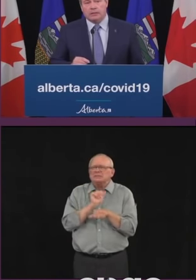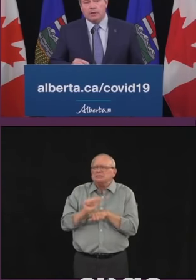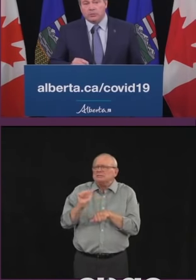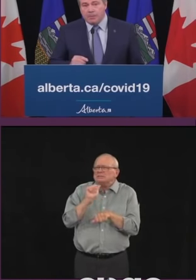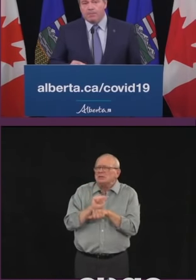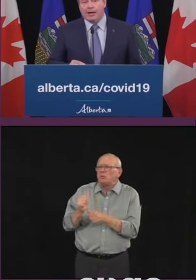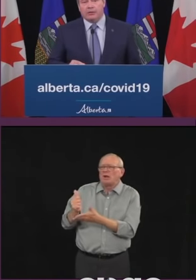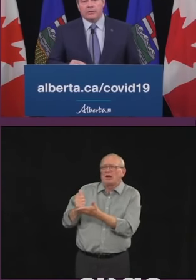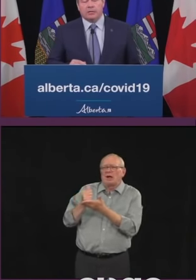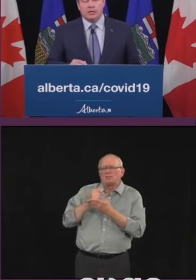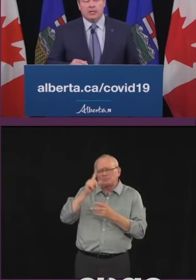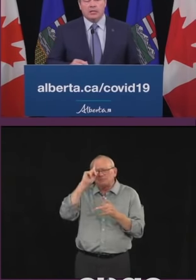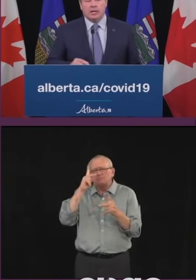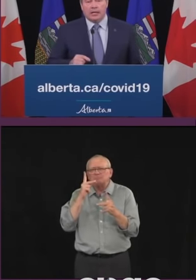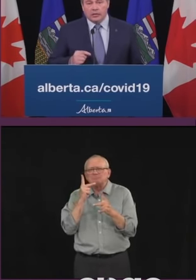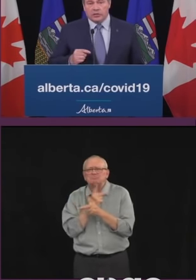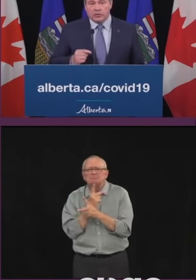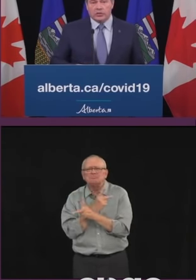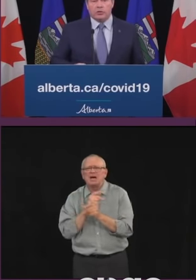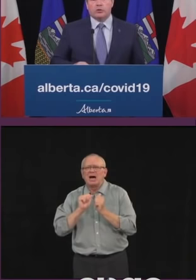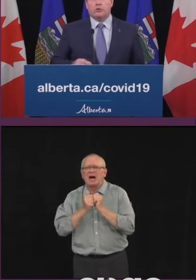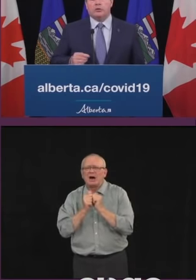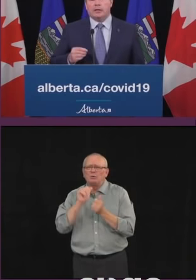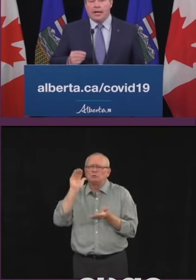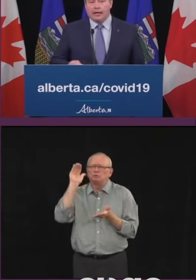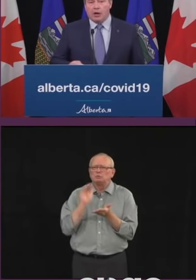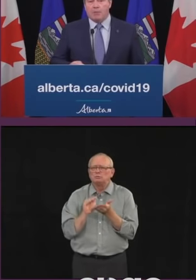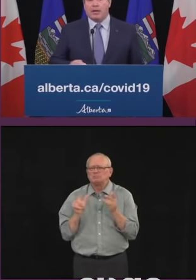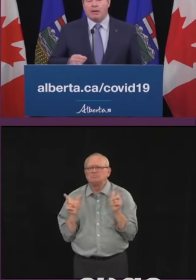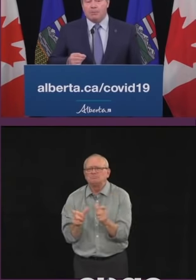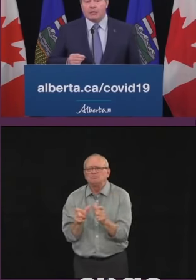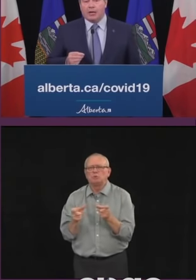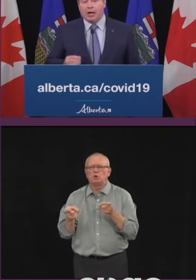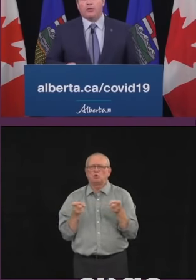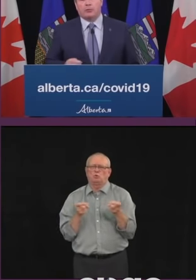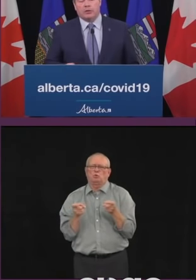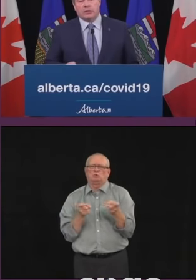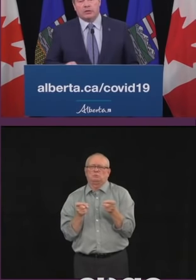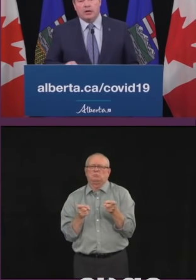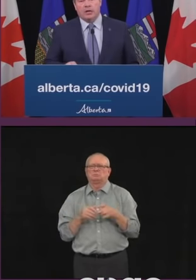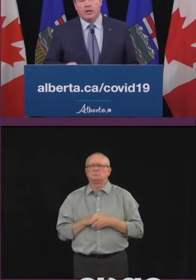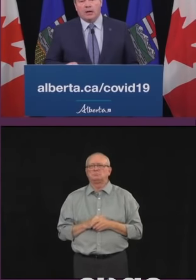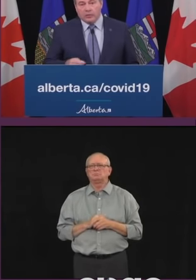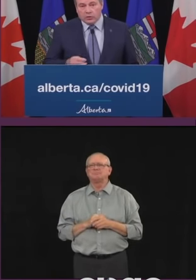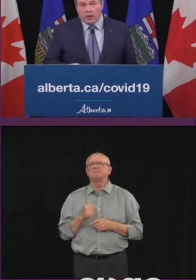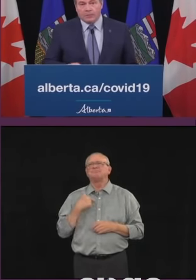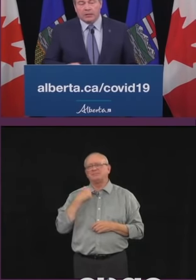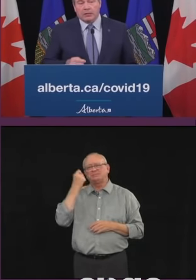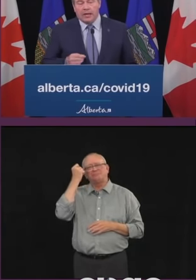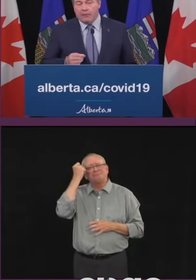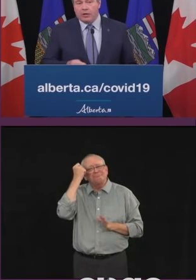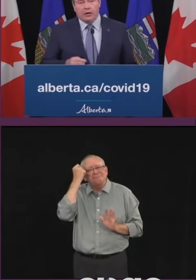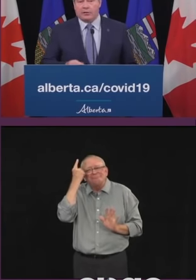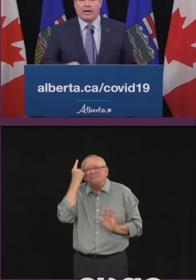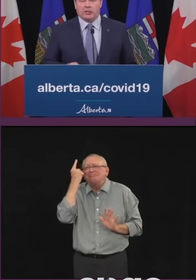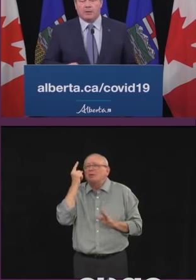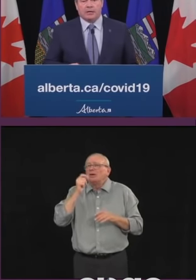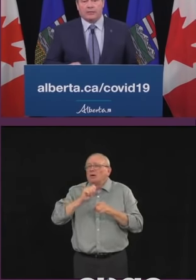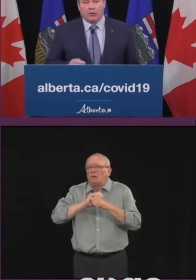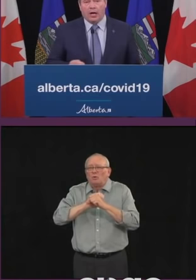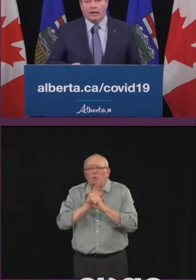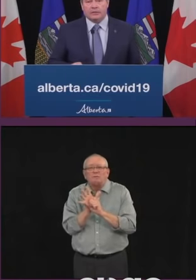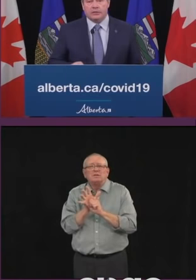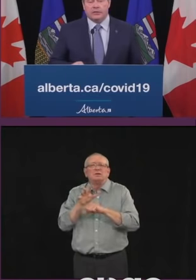COVID-19 must be balanced against the social, economic and mental health risks of disrupting every other